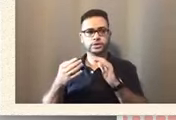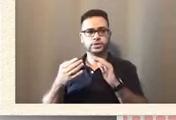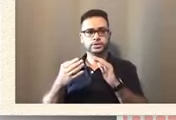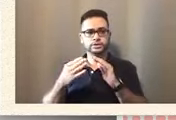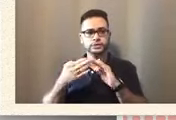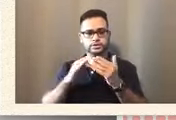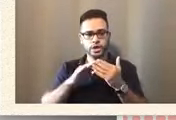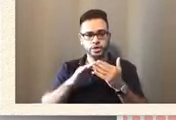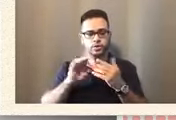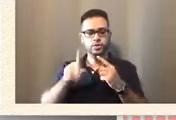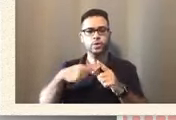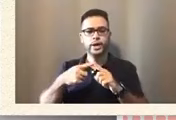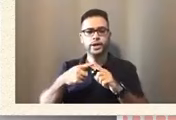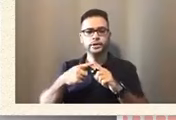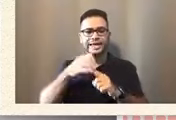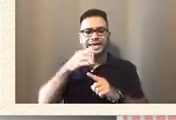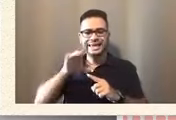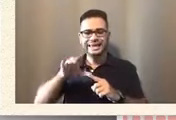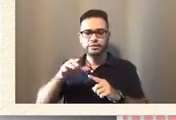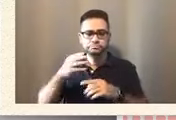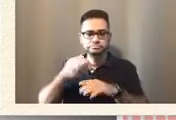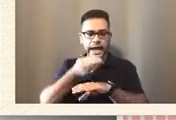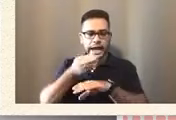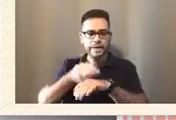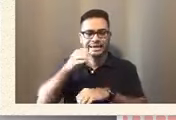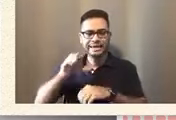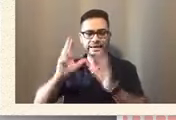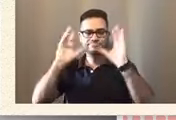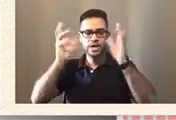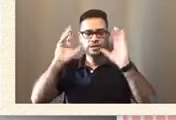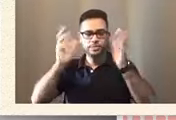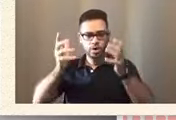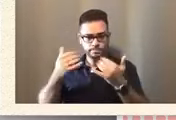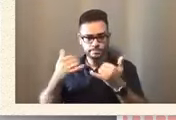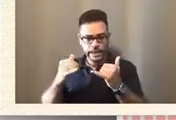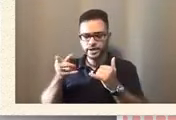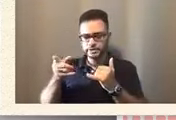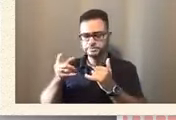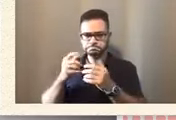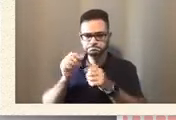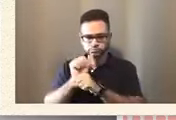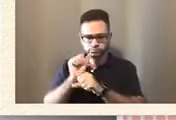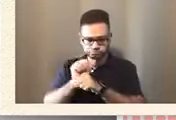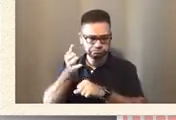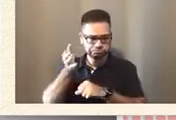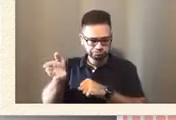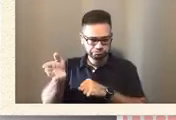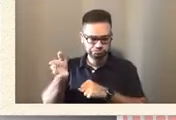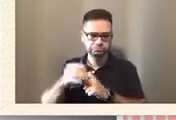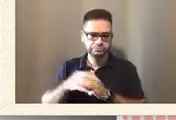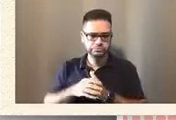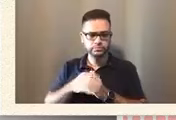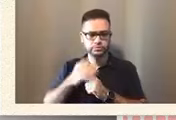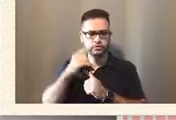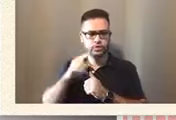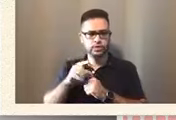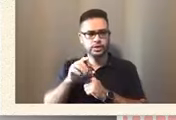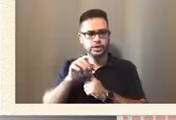plays. He works for a Libre restaurant in the Anway or AAA stadium.